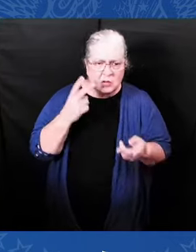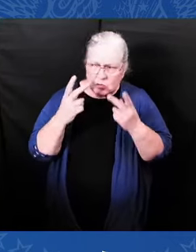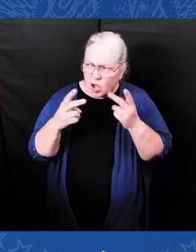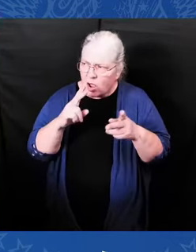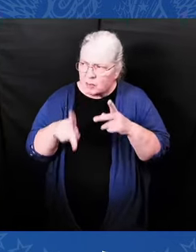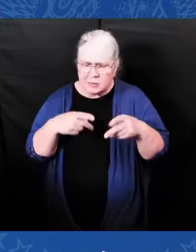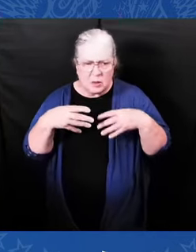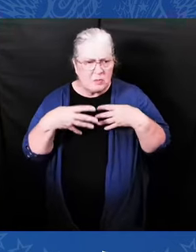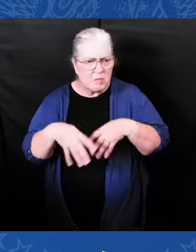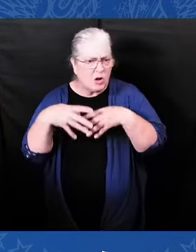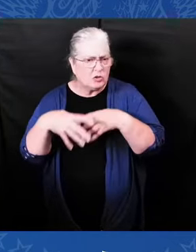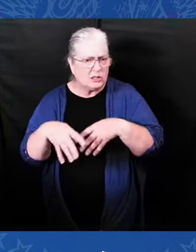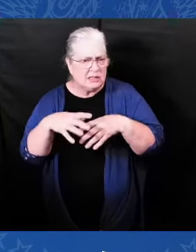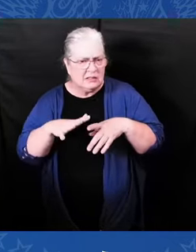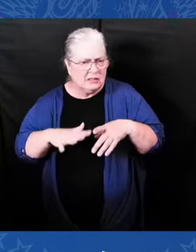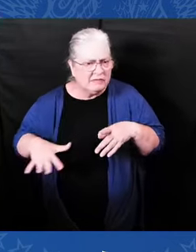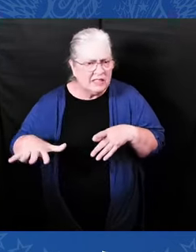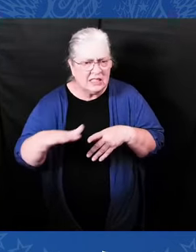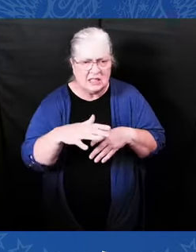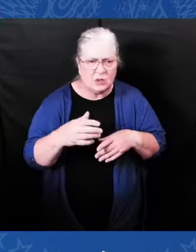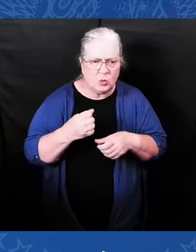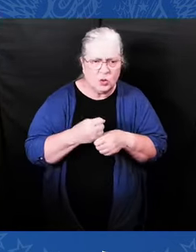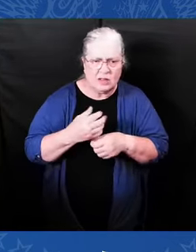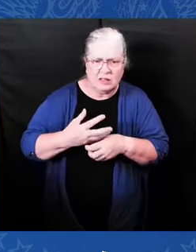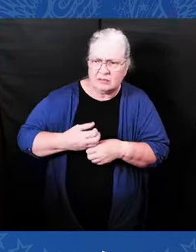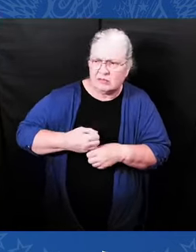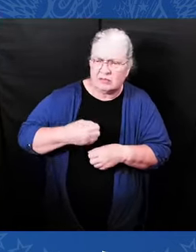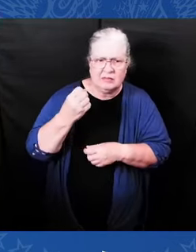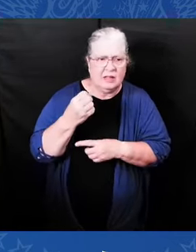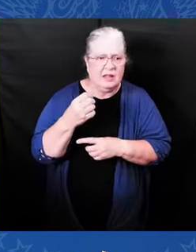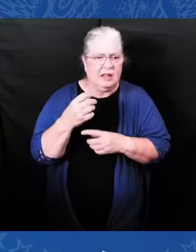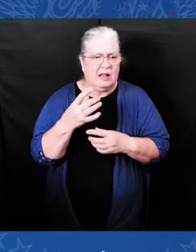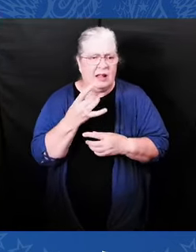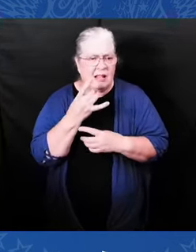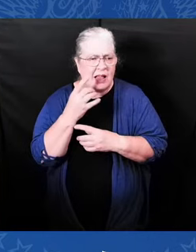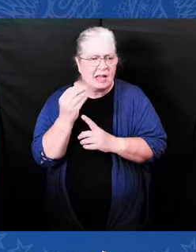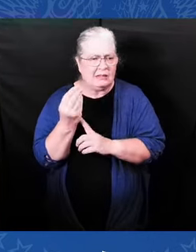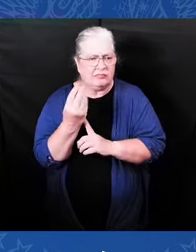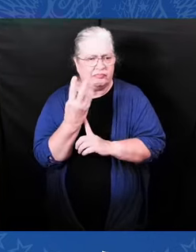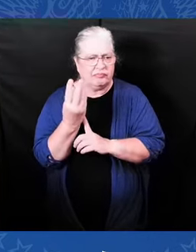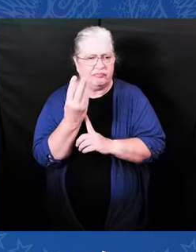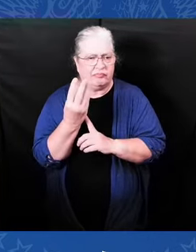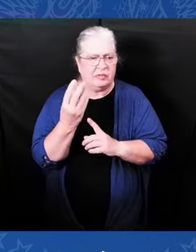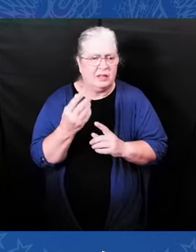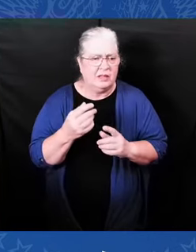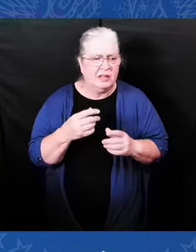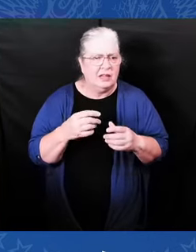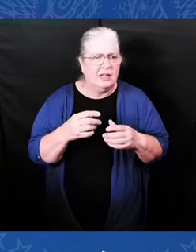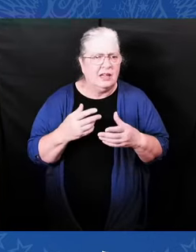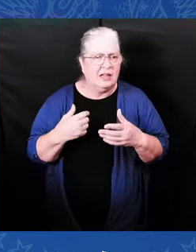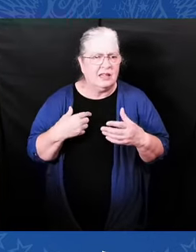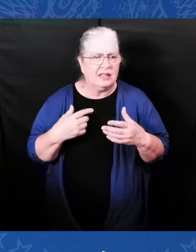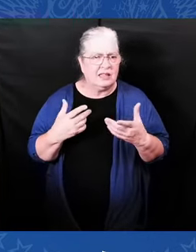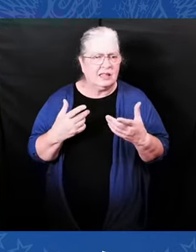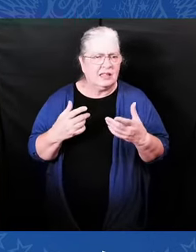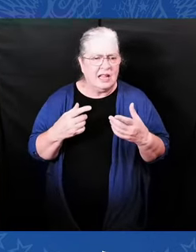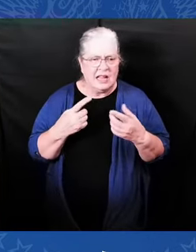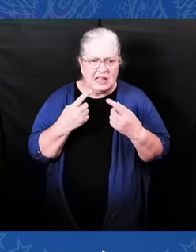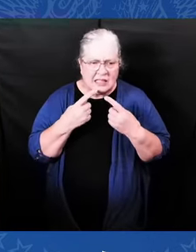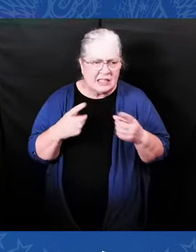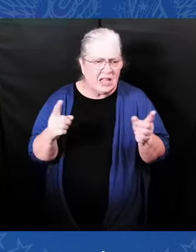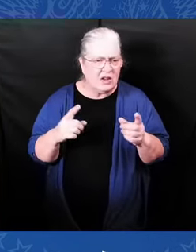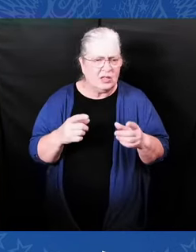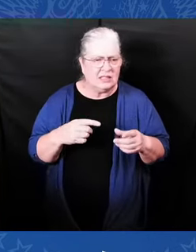swastikas, their veins bulging and chanting the same anti-Semitic bile — the